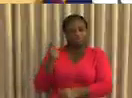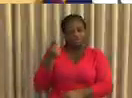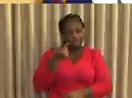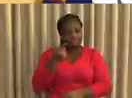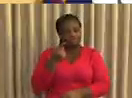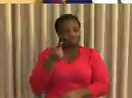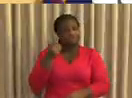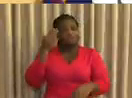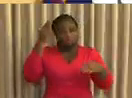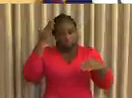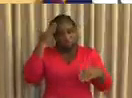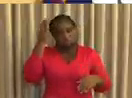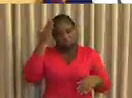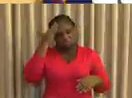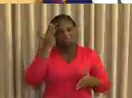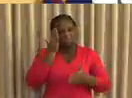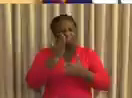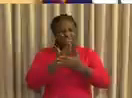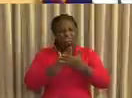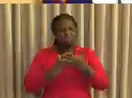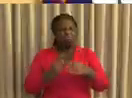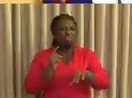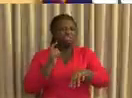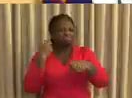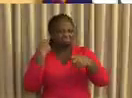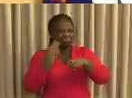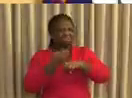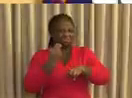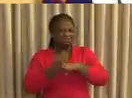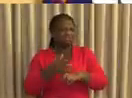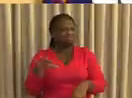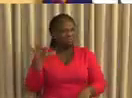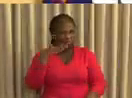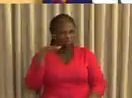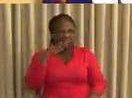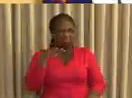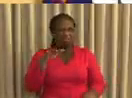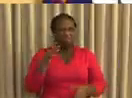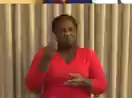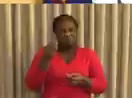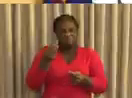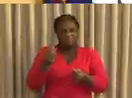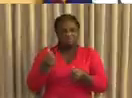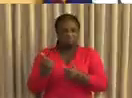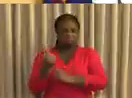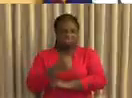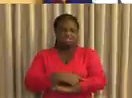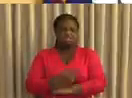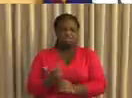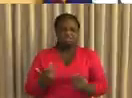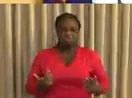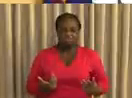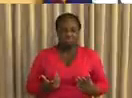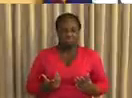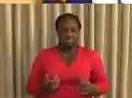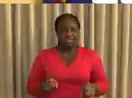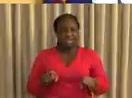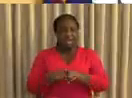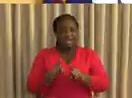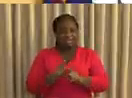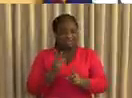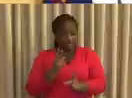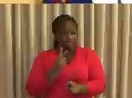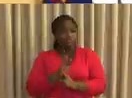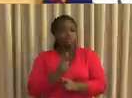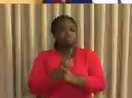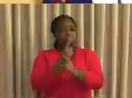difficulties for all of us over the next couple of weeks. As a responsive government, we will continue